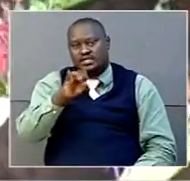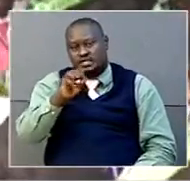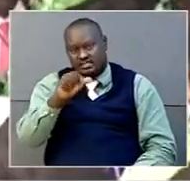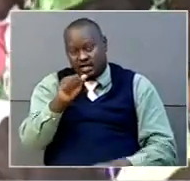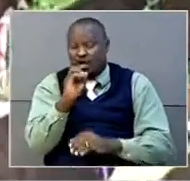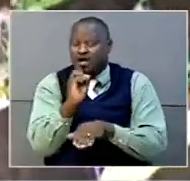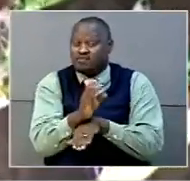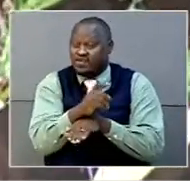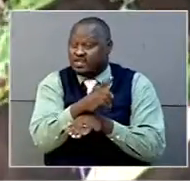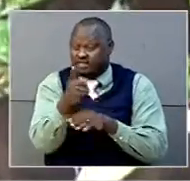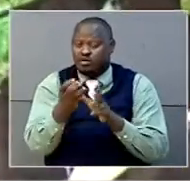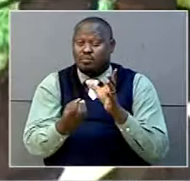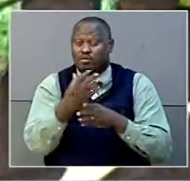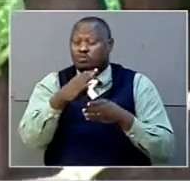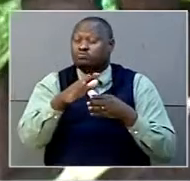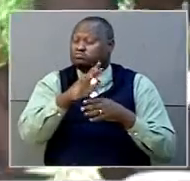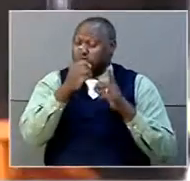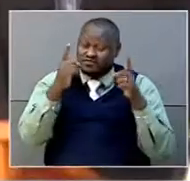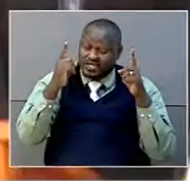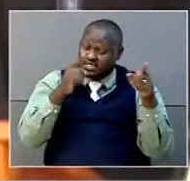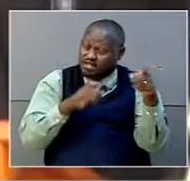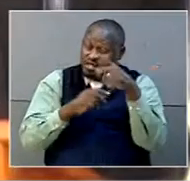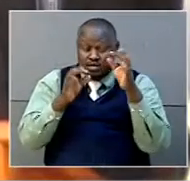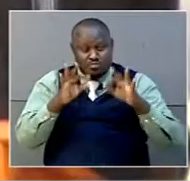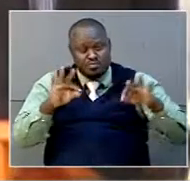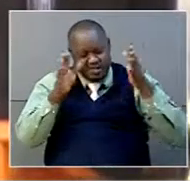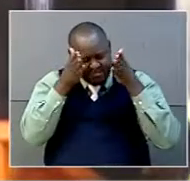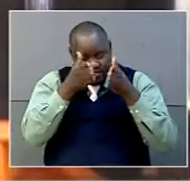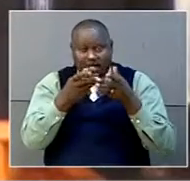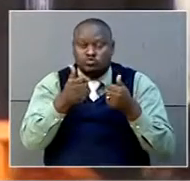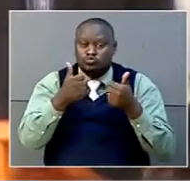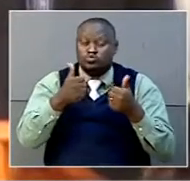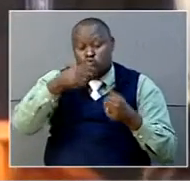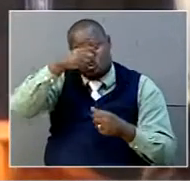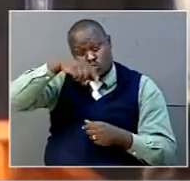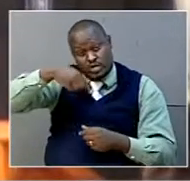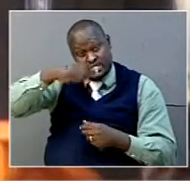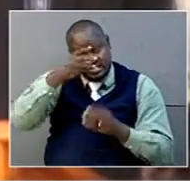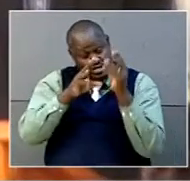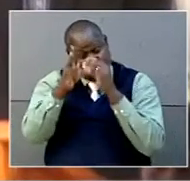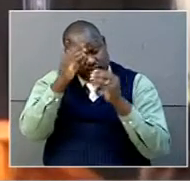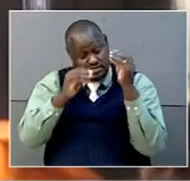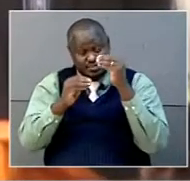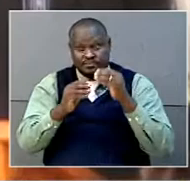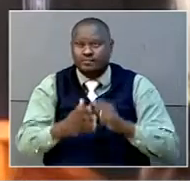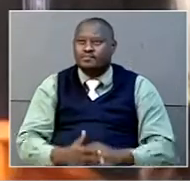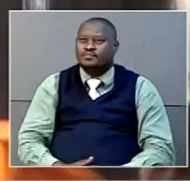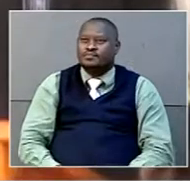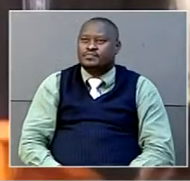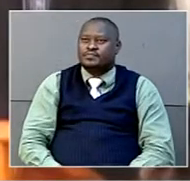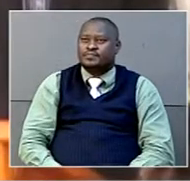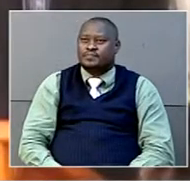institutions to ensure provision of quality and relevant education. Chambago University being the superintendent